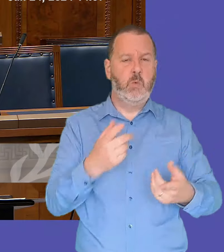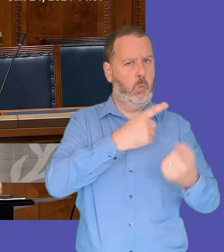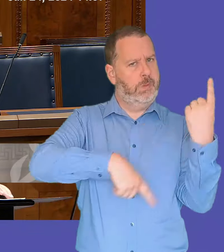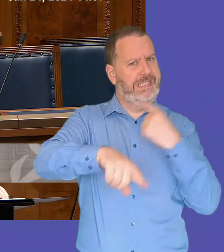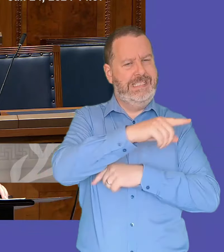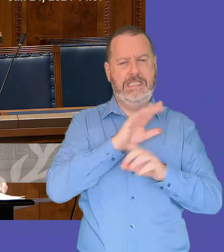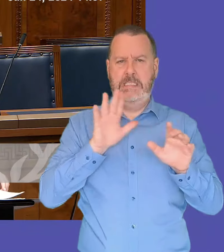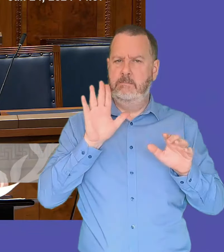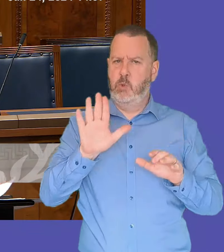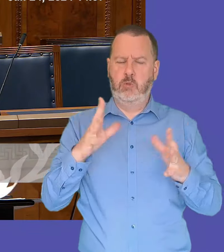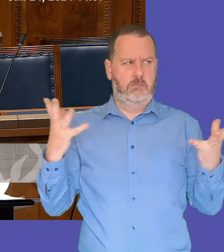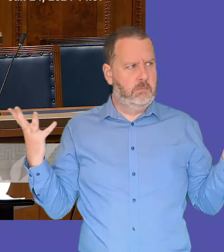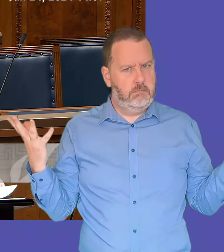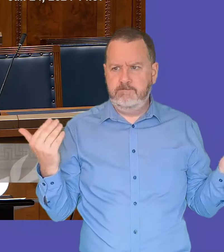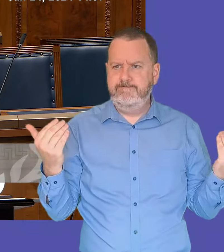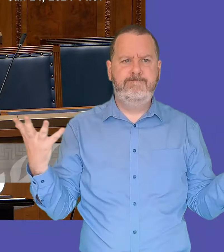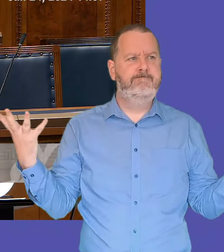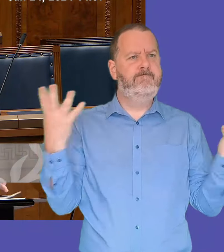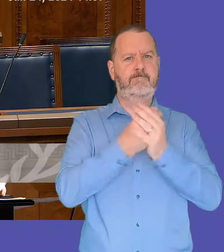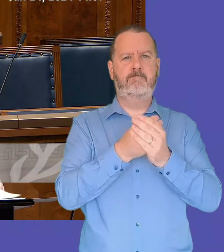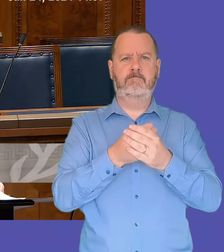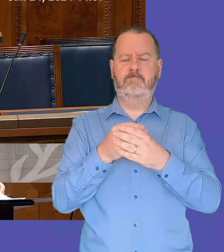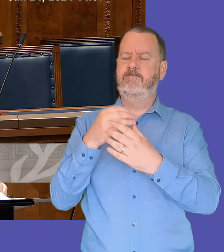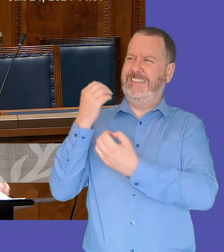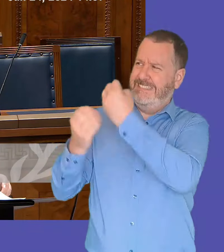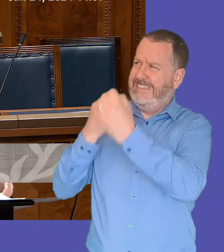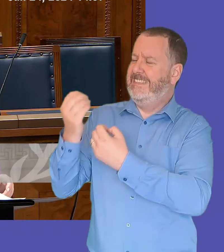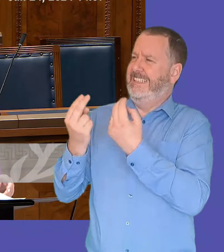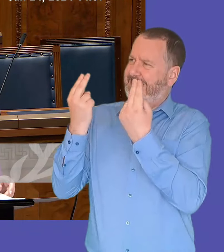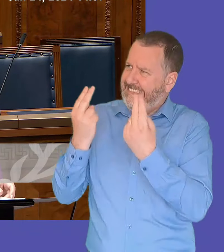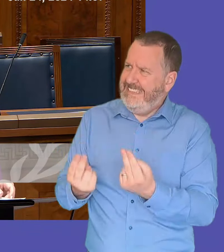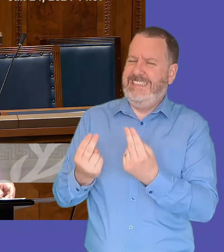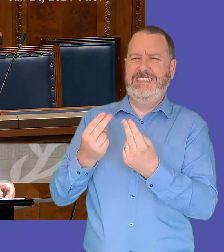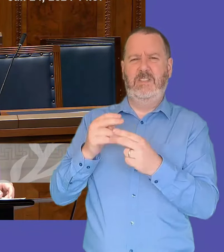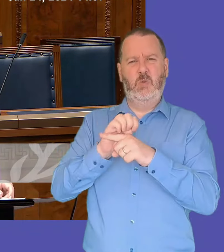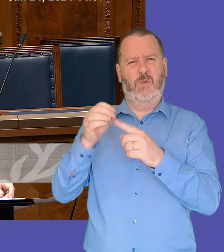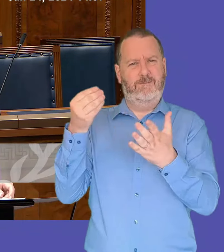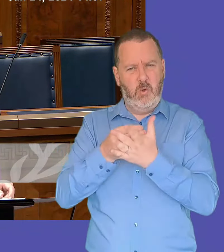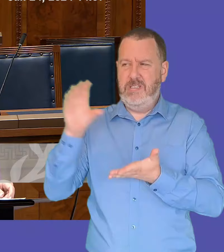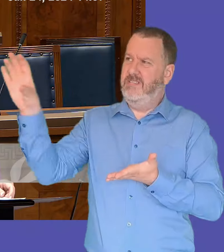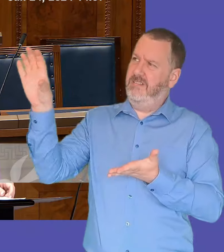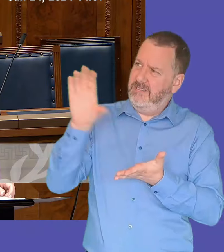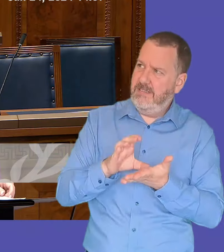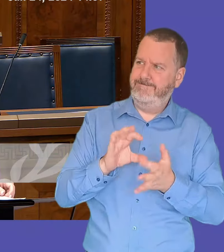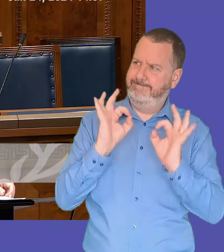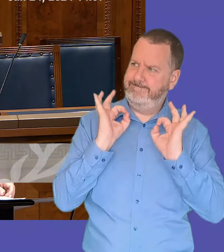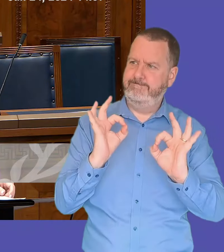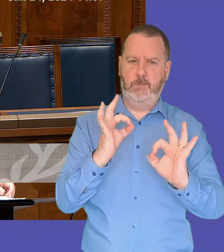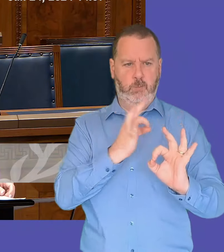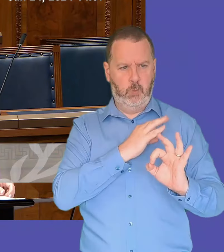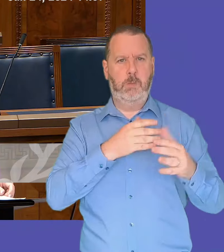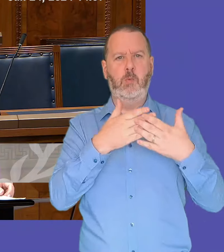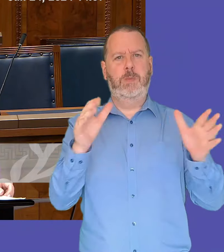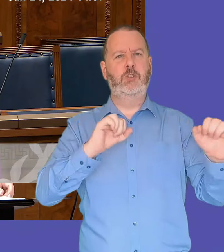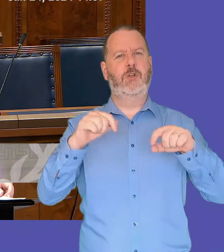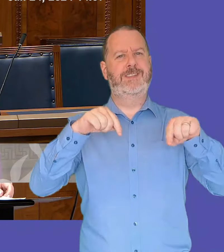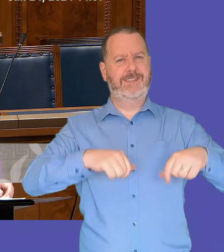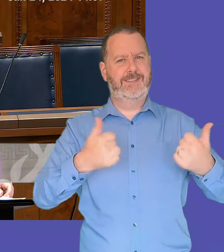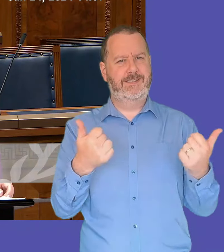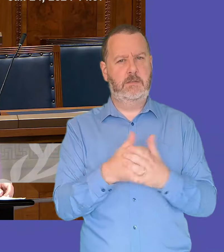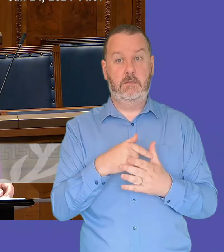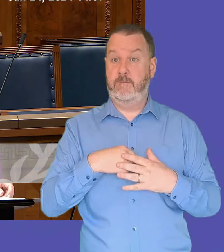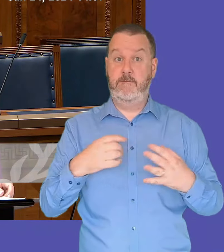in terms of making the case for properly funded public services here i'm glad that our finance minister and the executive are working